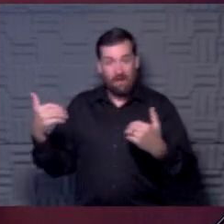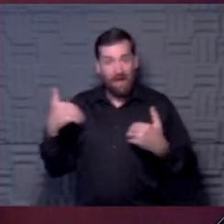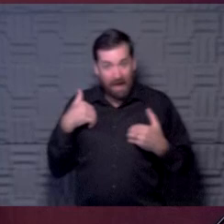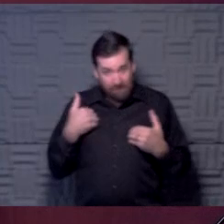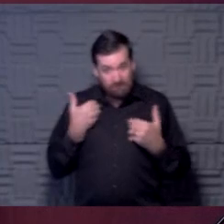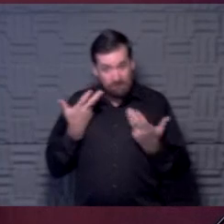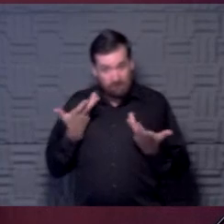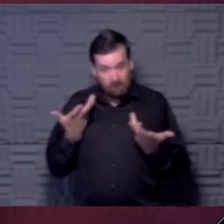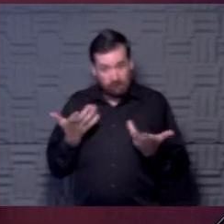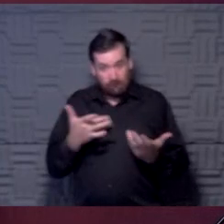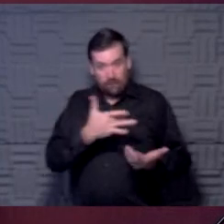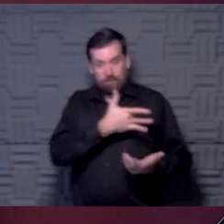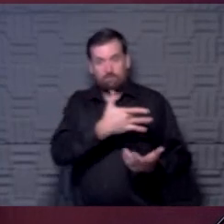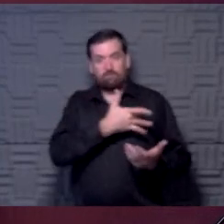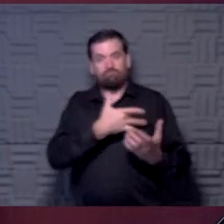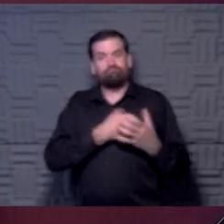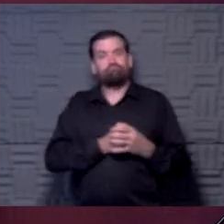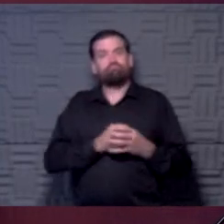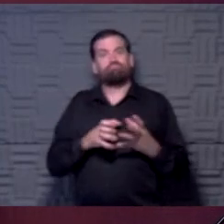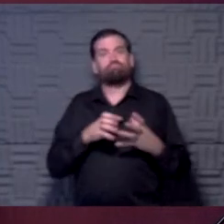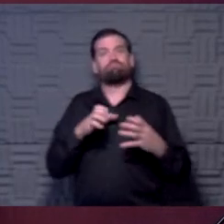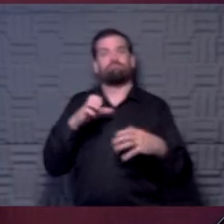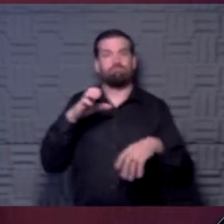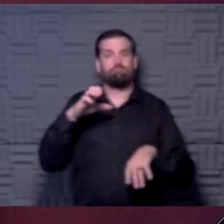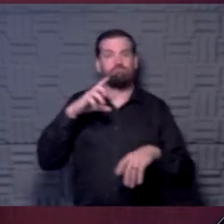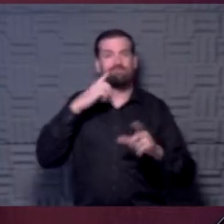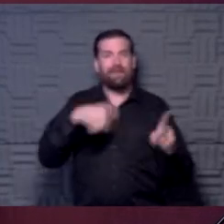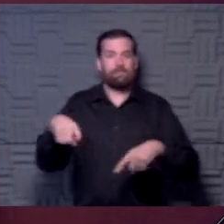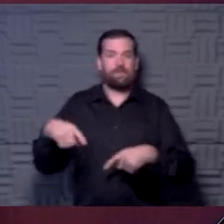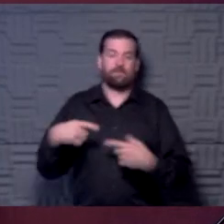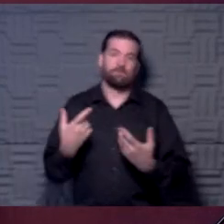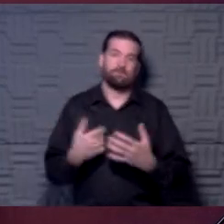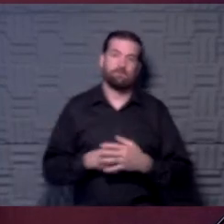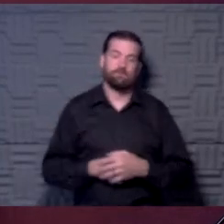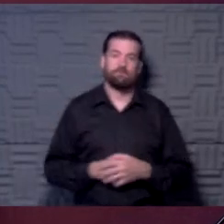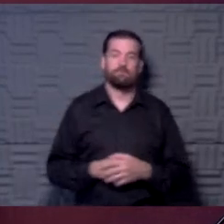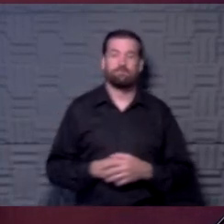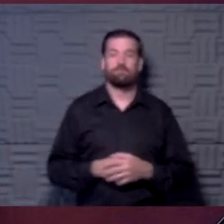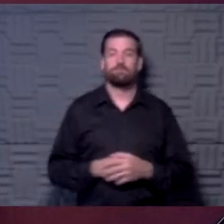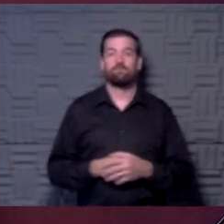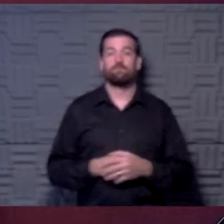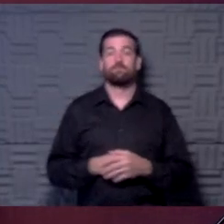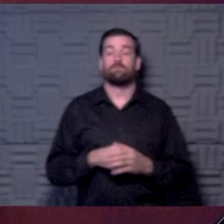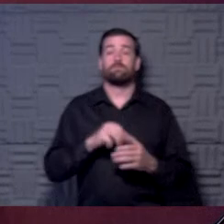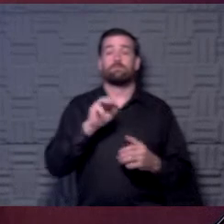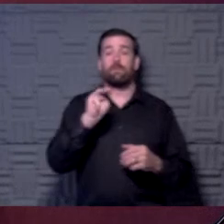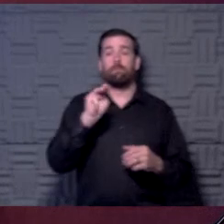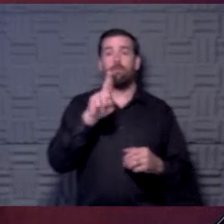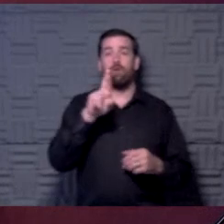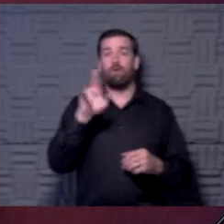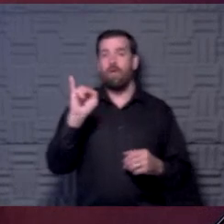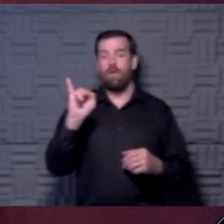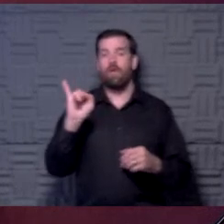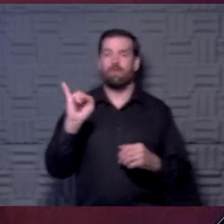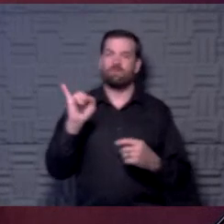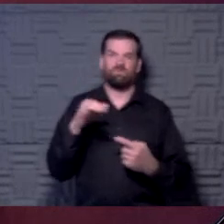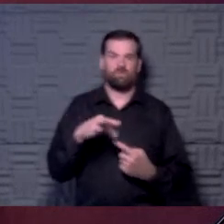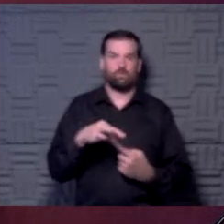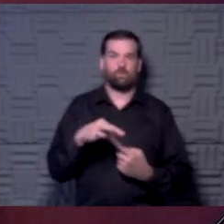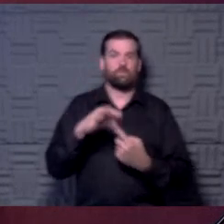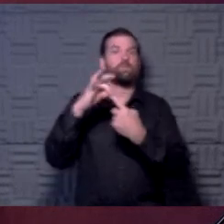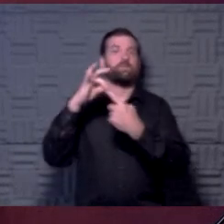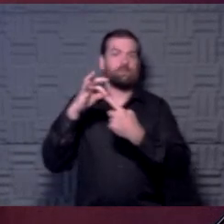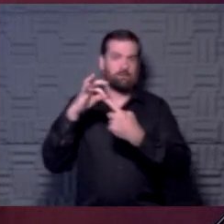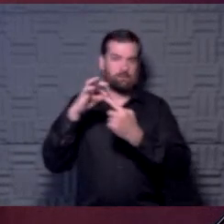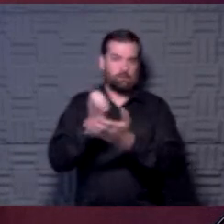changes time out from the virus infection. So, you know, the MRI is a unique tool as well.